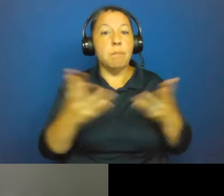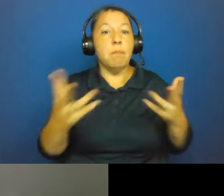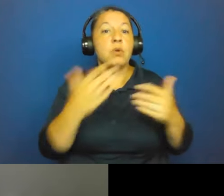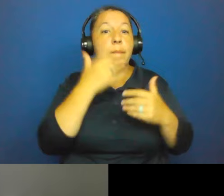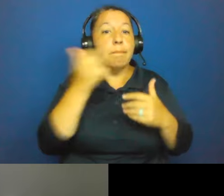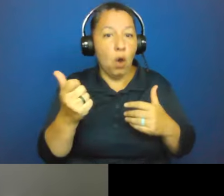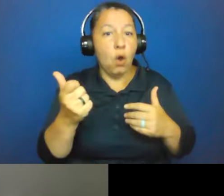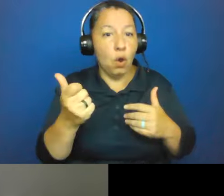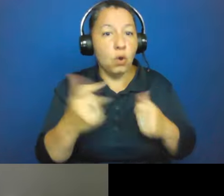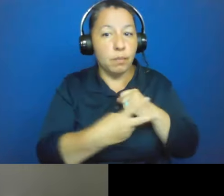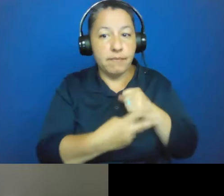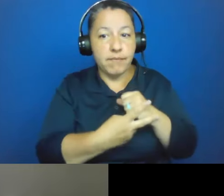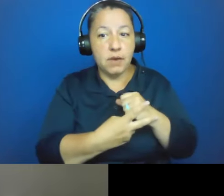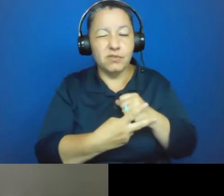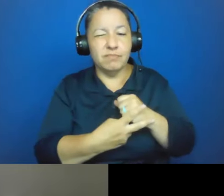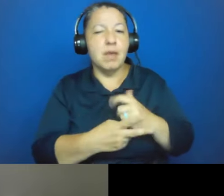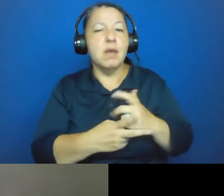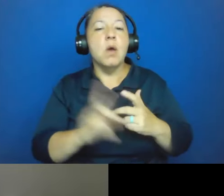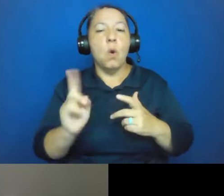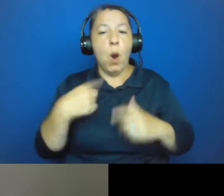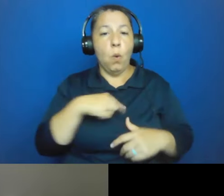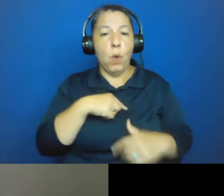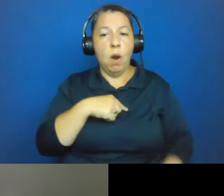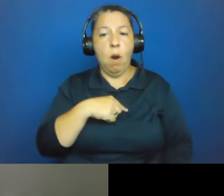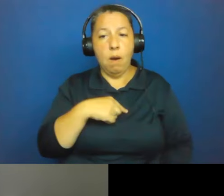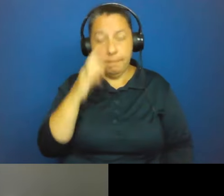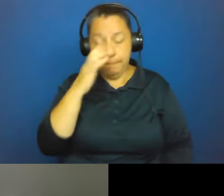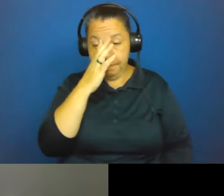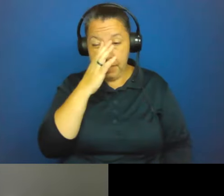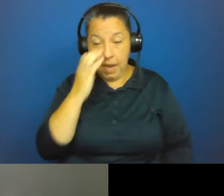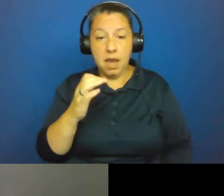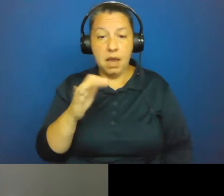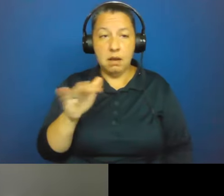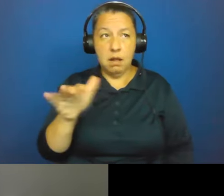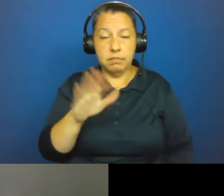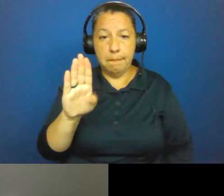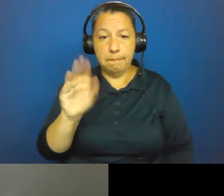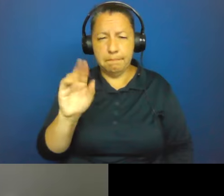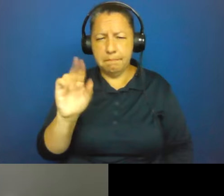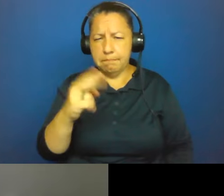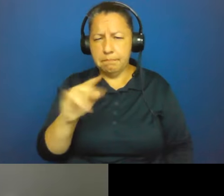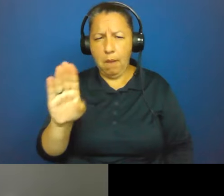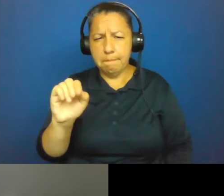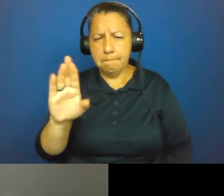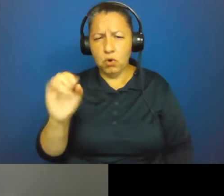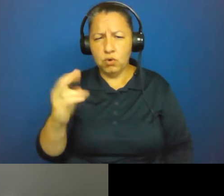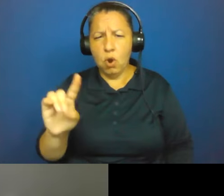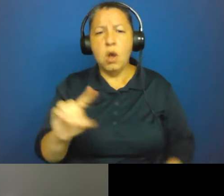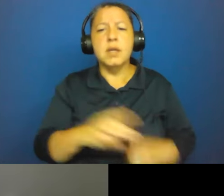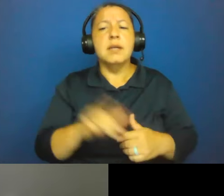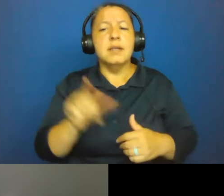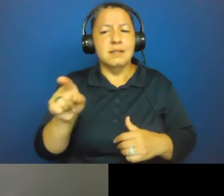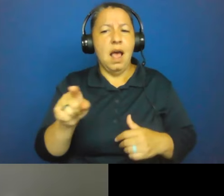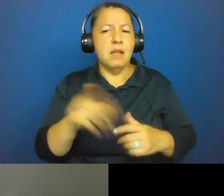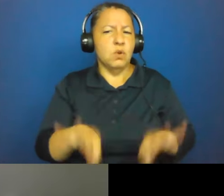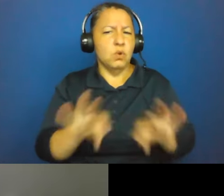Where we are in Bois-Marchand, that site is critical because of its relationship to the malaria epidemic. But as I say to you, we struggle a little